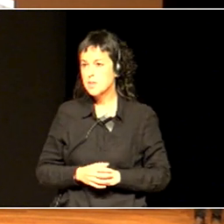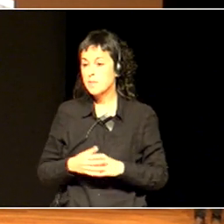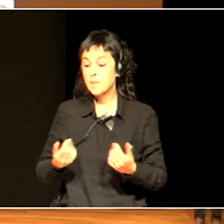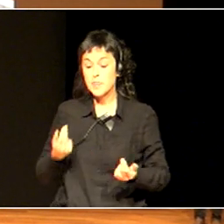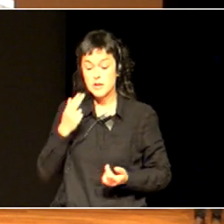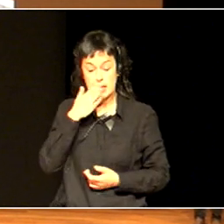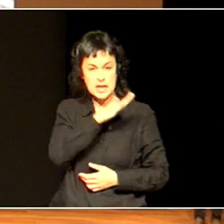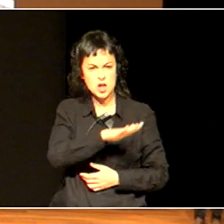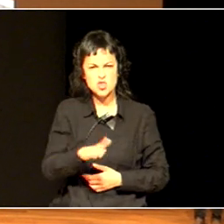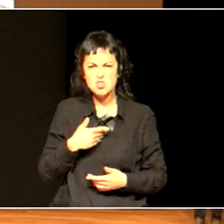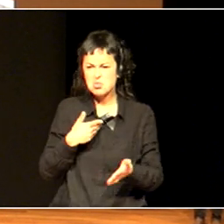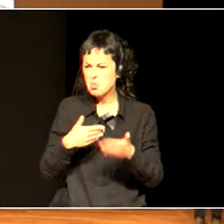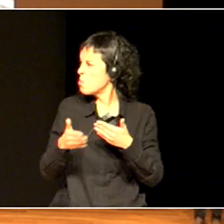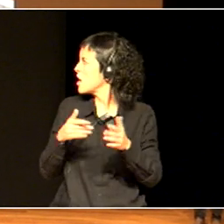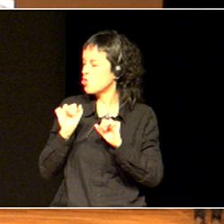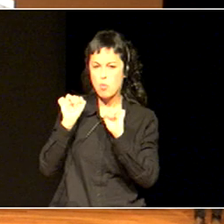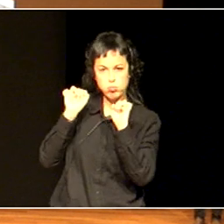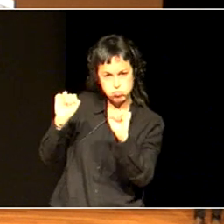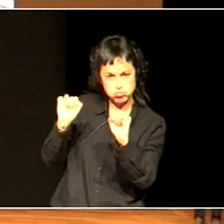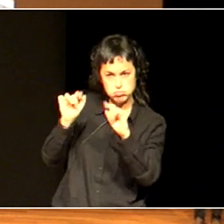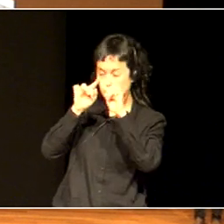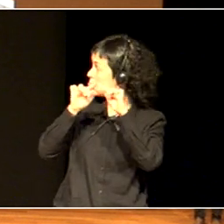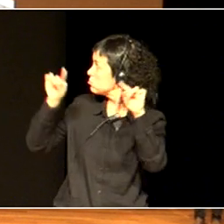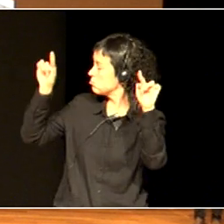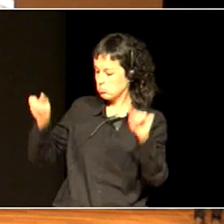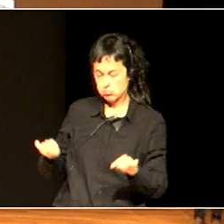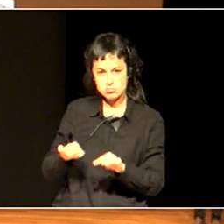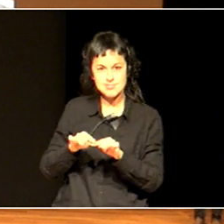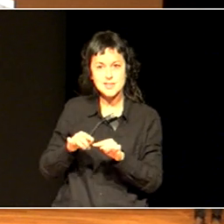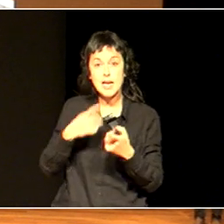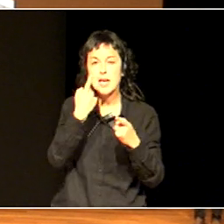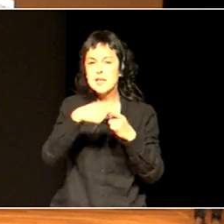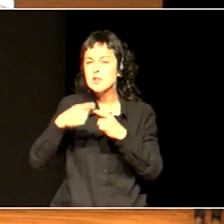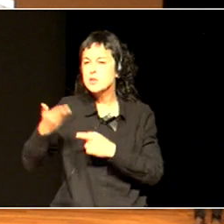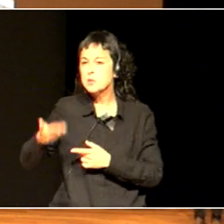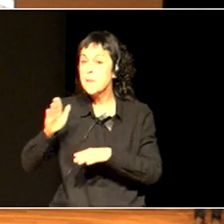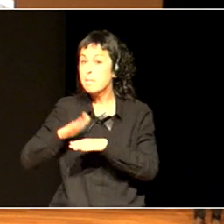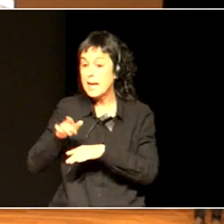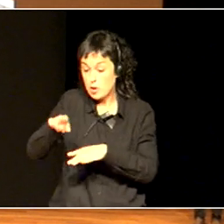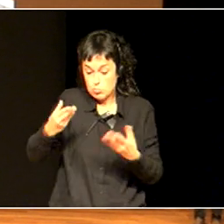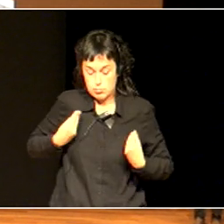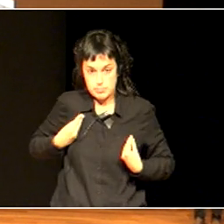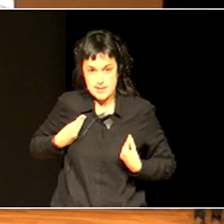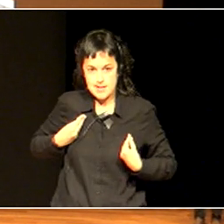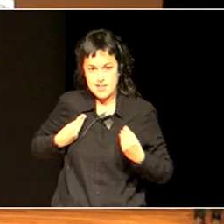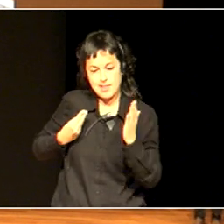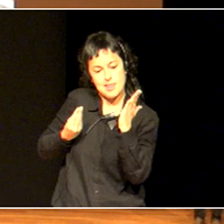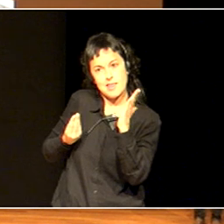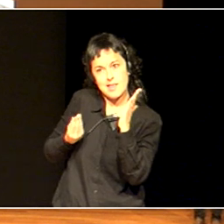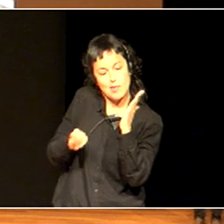that were most important to them in their lives. And I came into Travis's classroom and he walked